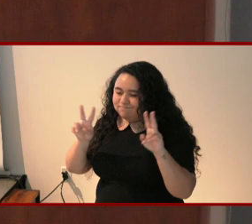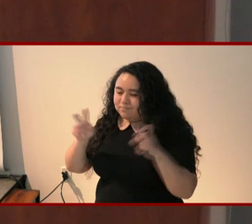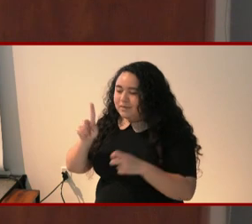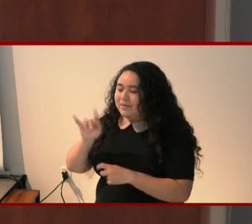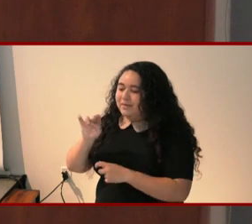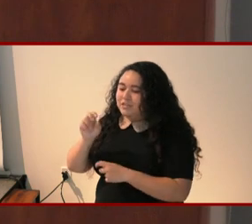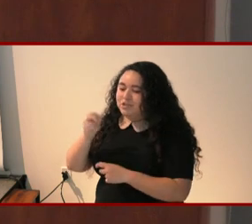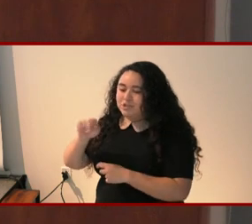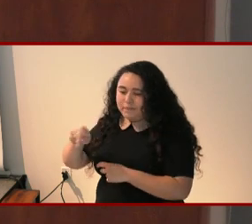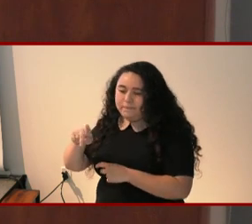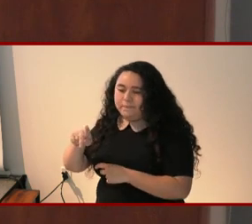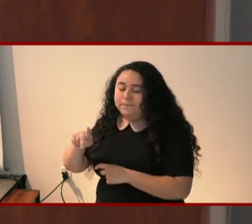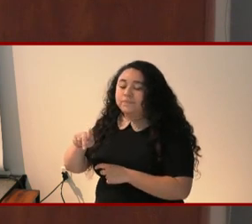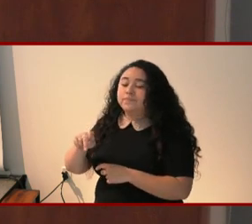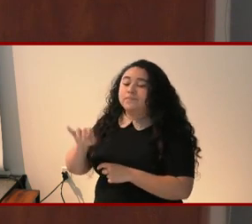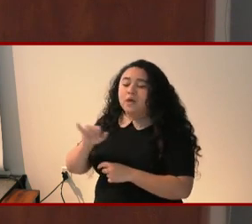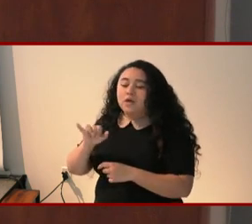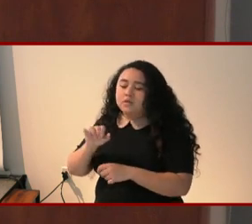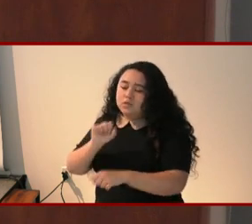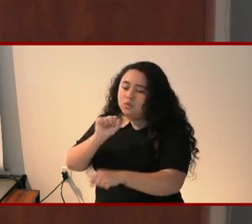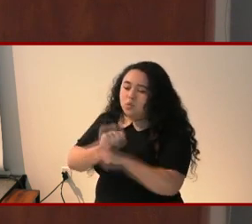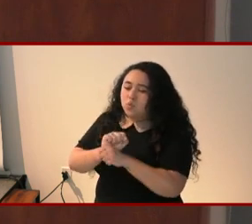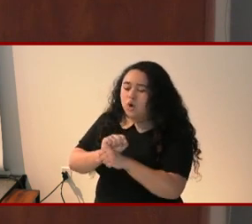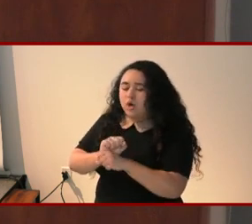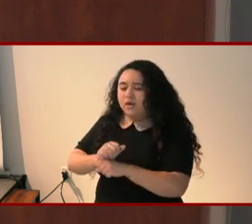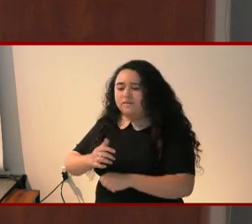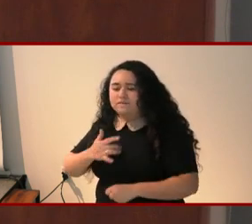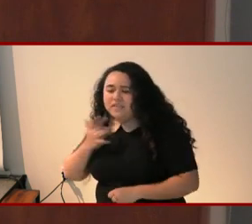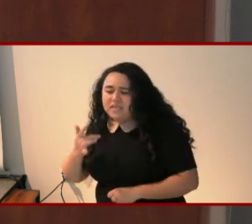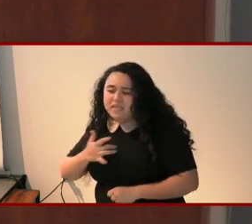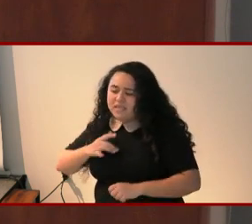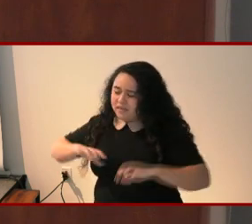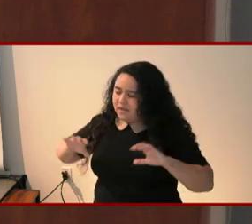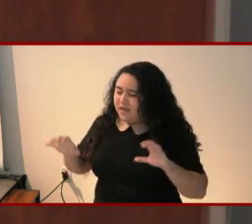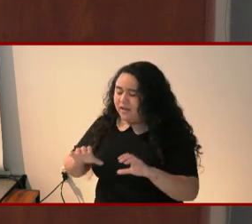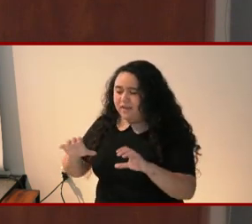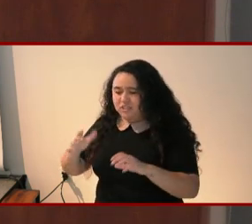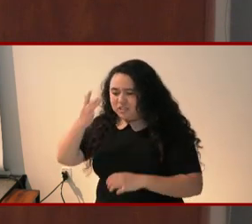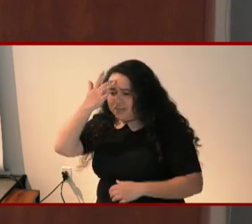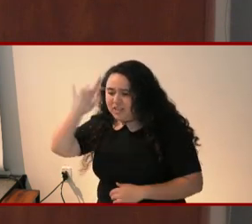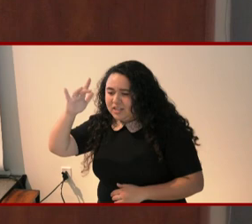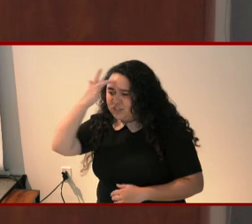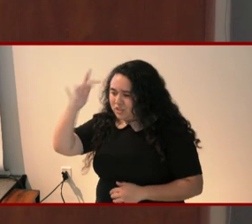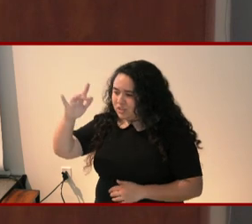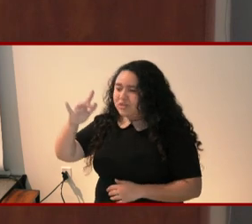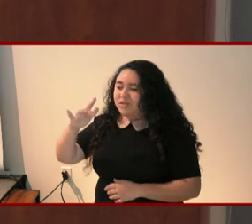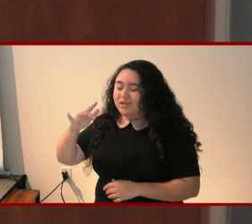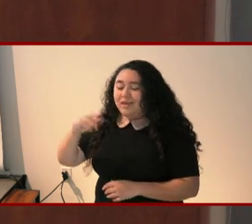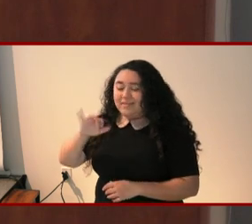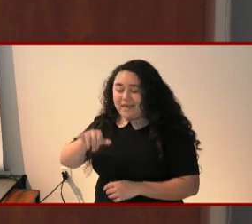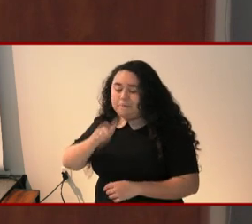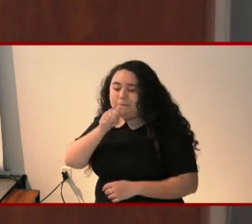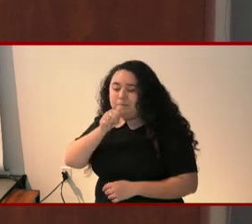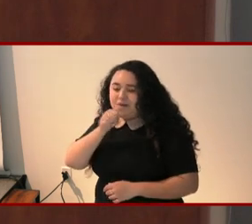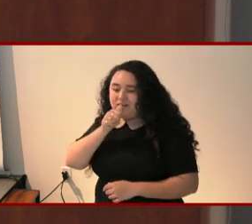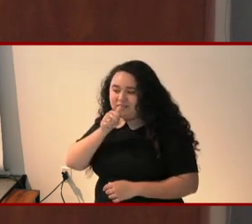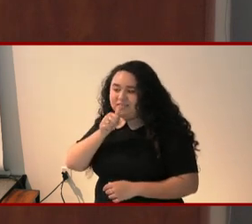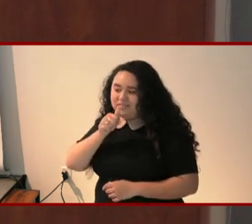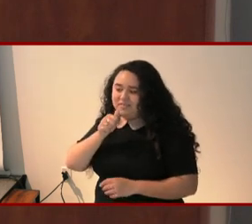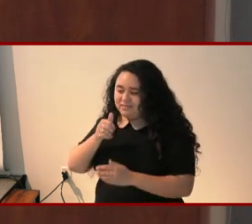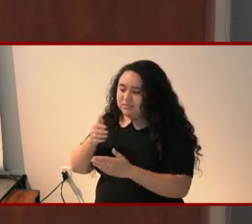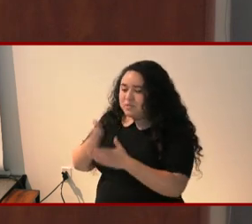to the warp and weft of feelings, actions, and intellect within the privacy of family